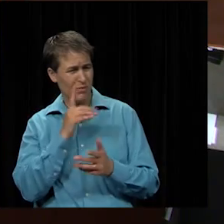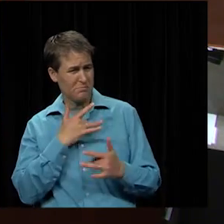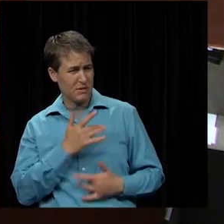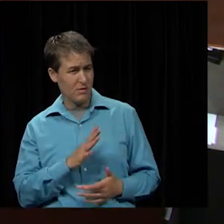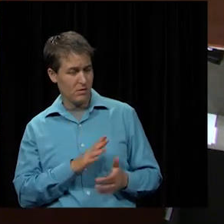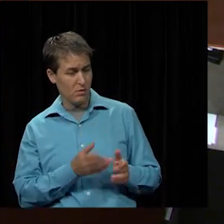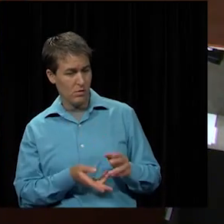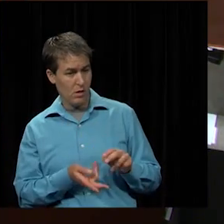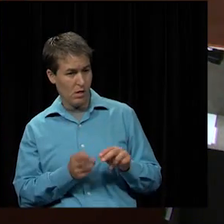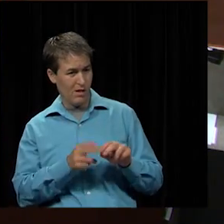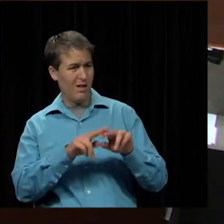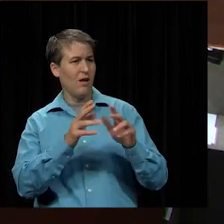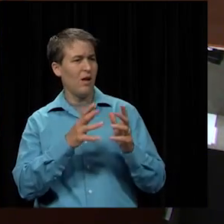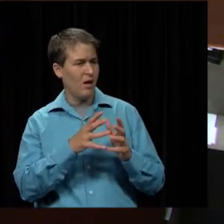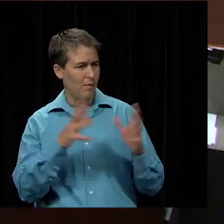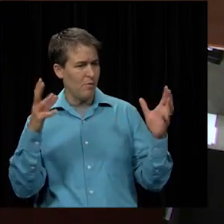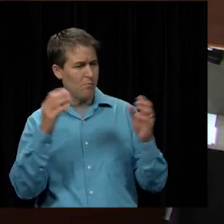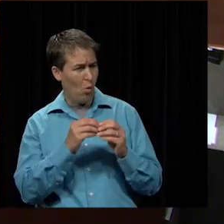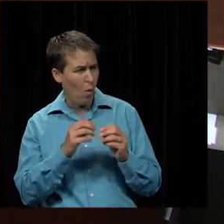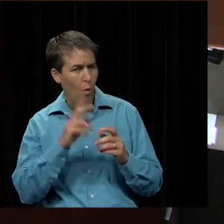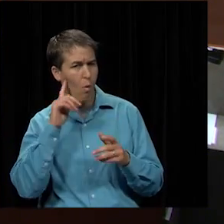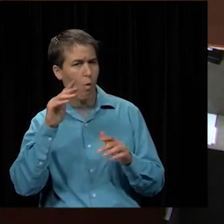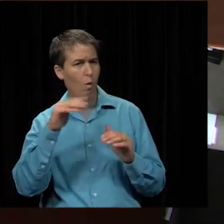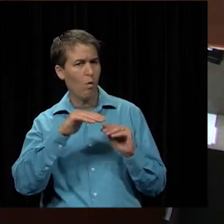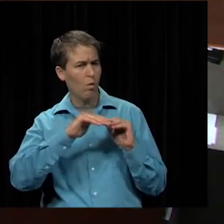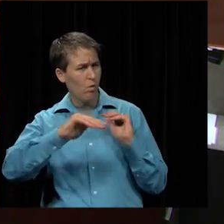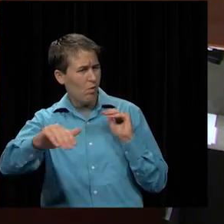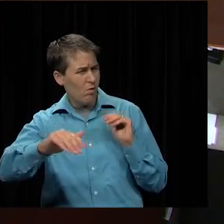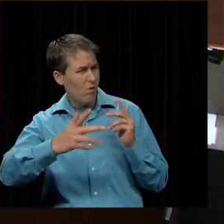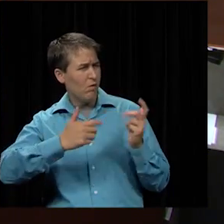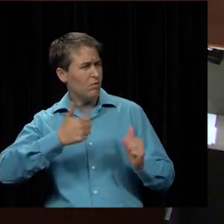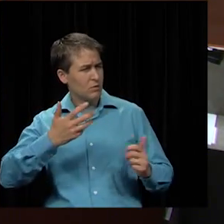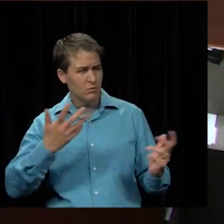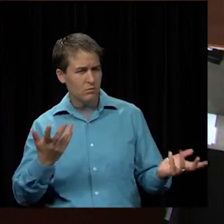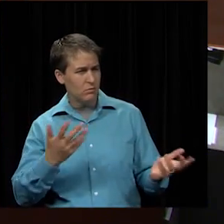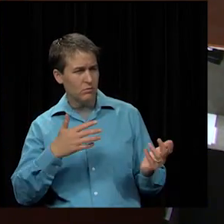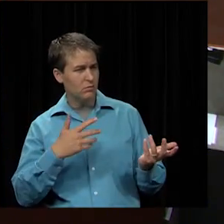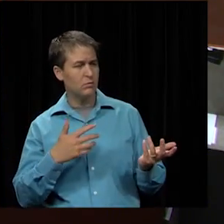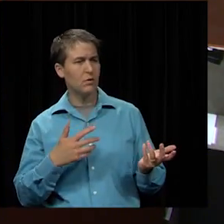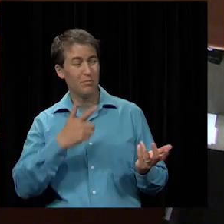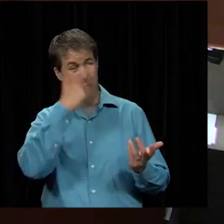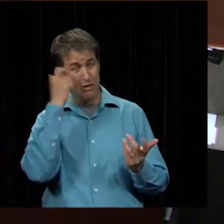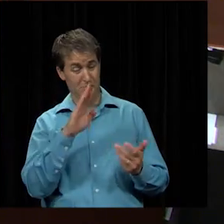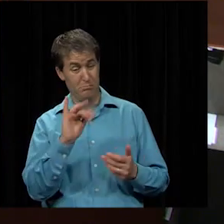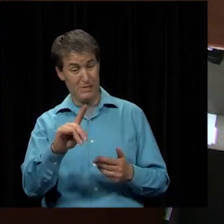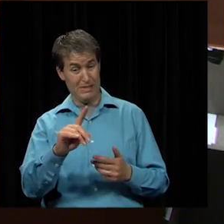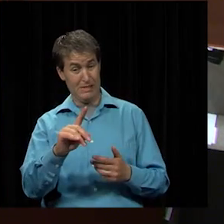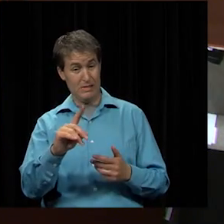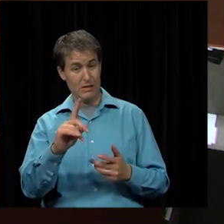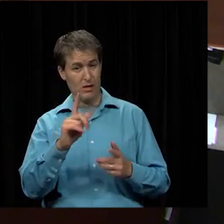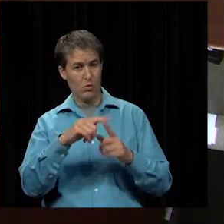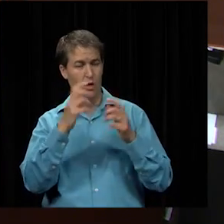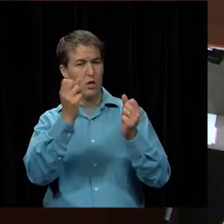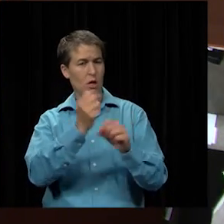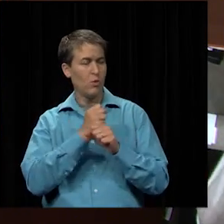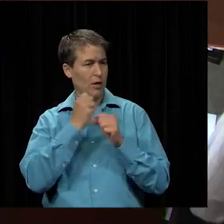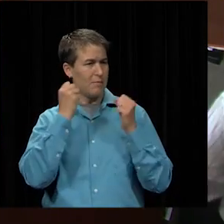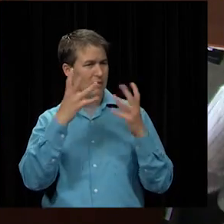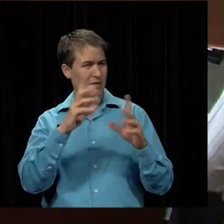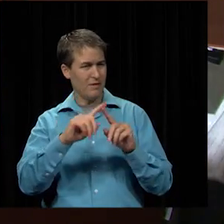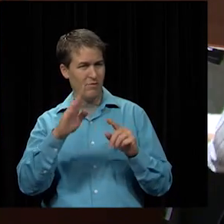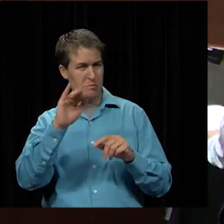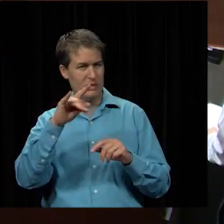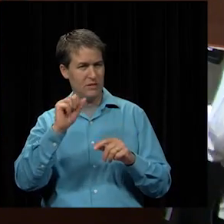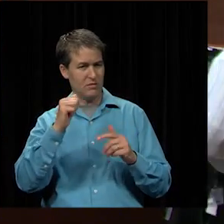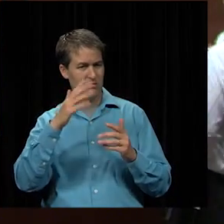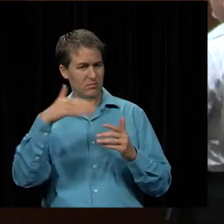trending lower are we making any shifts from that standpoint because we bid this out and we get multiple bids throughout the year so it's kind of hard